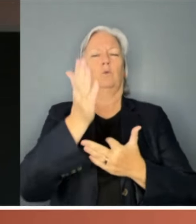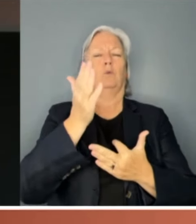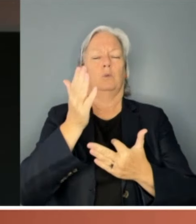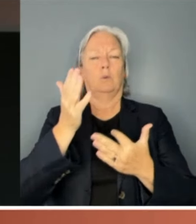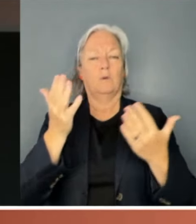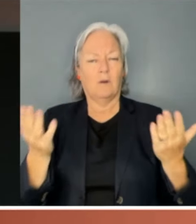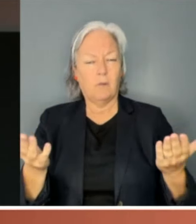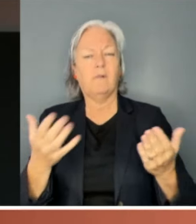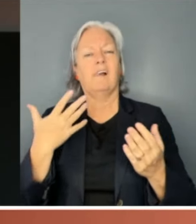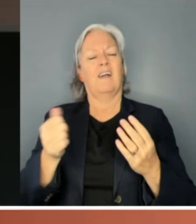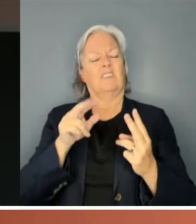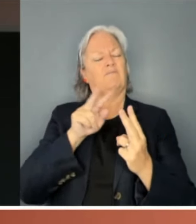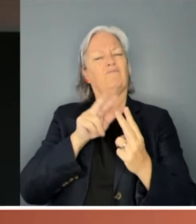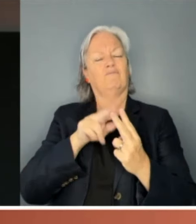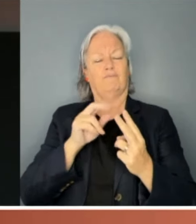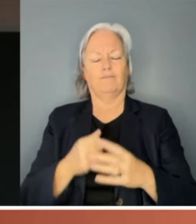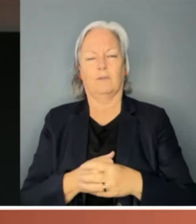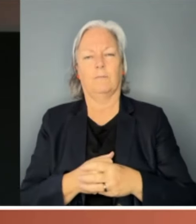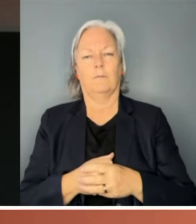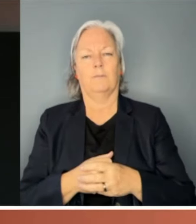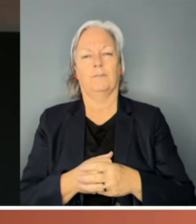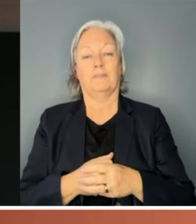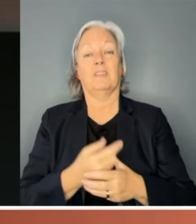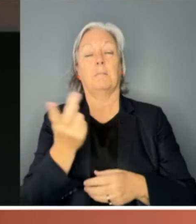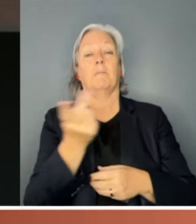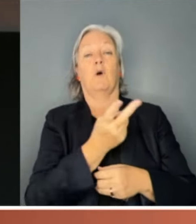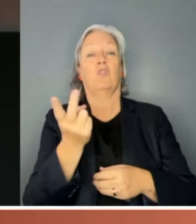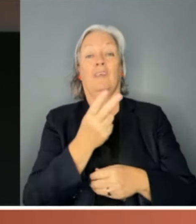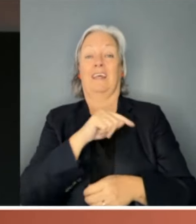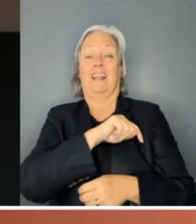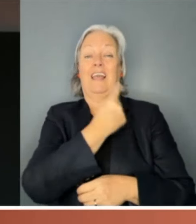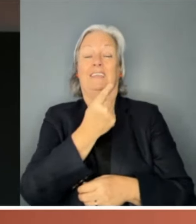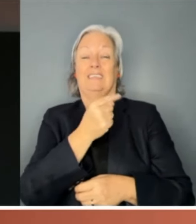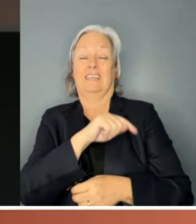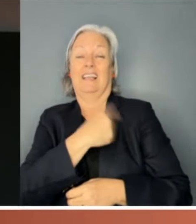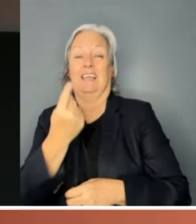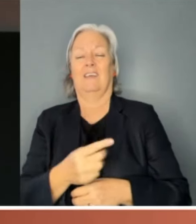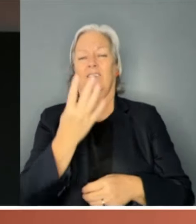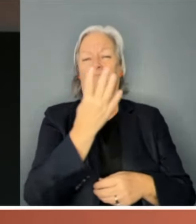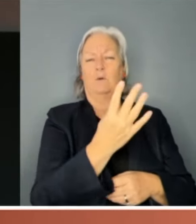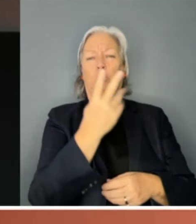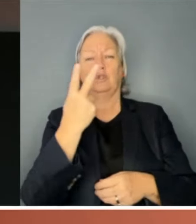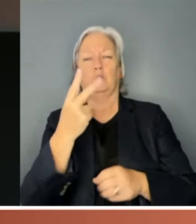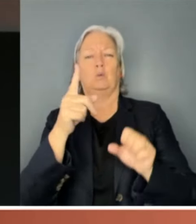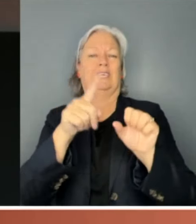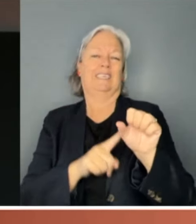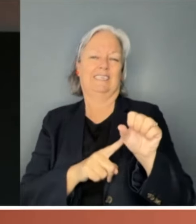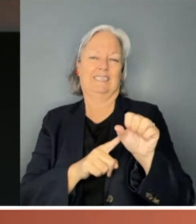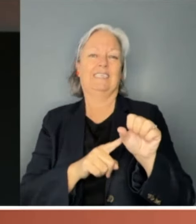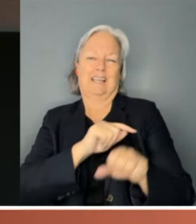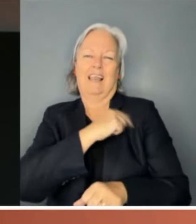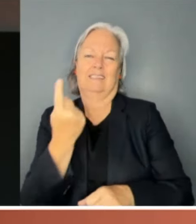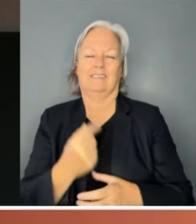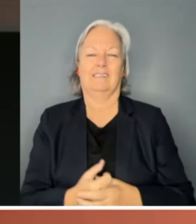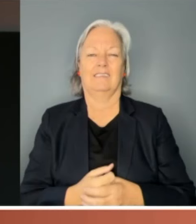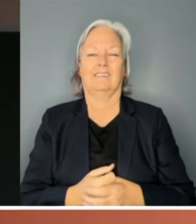Dorothy Tagney. And they were late by 42 years. They arrived